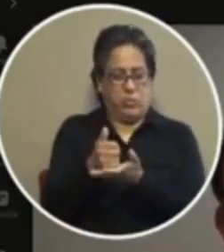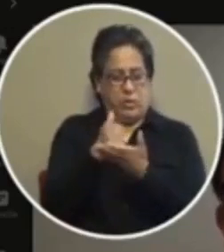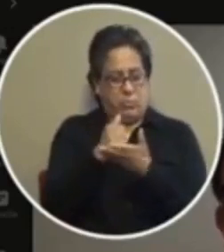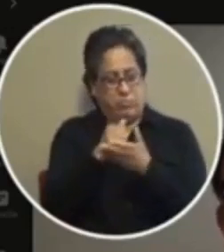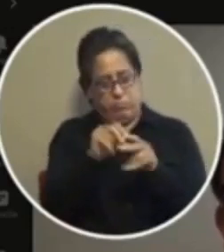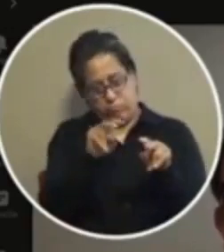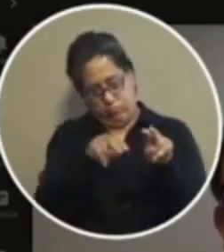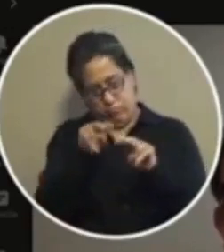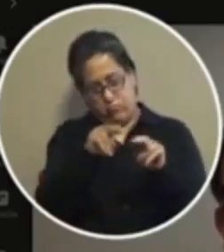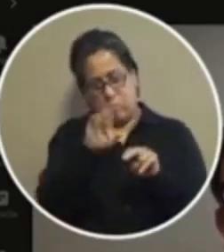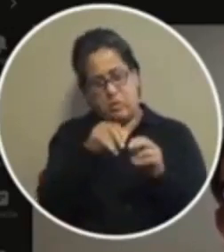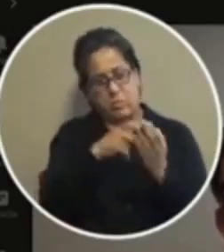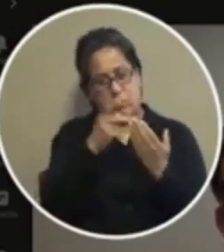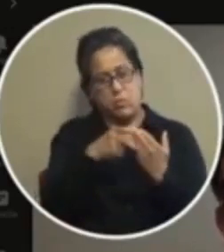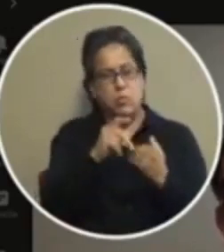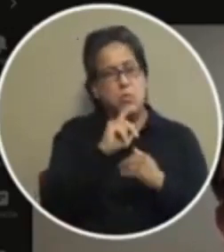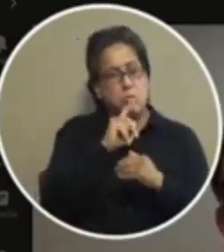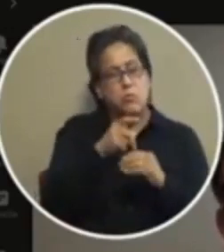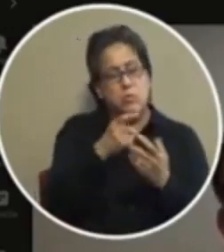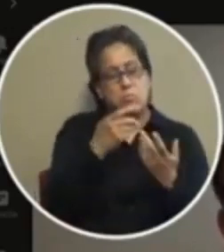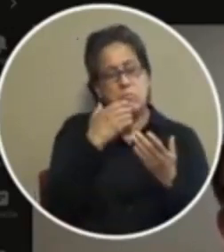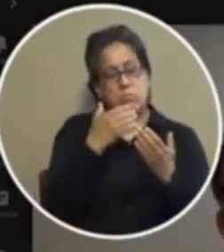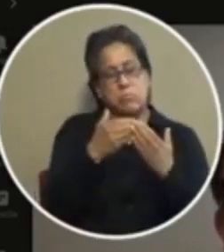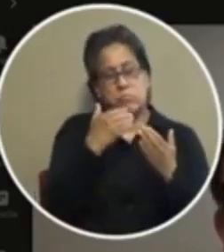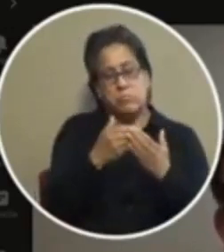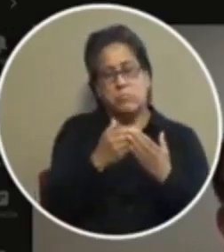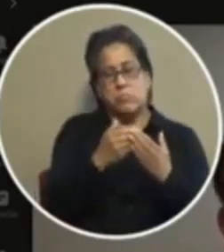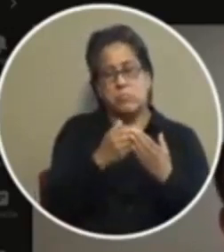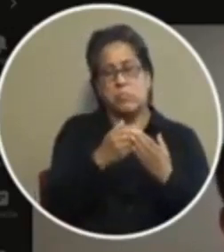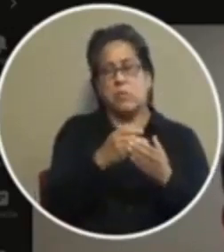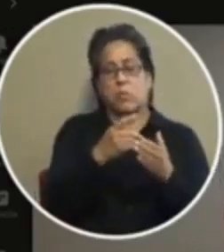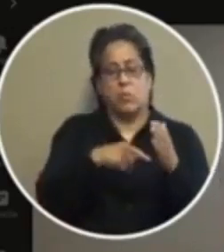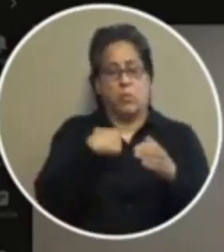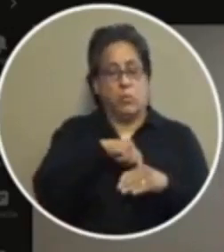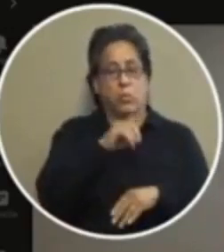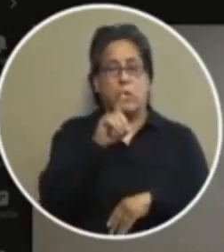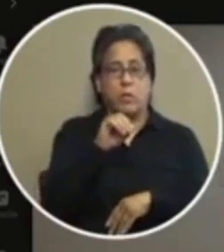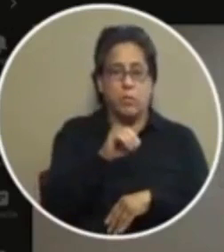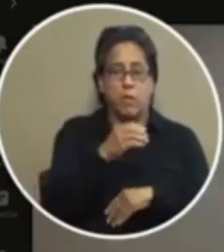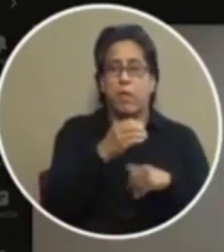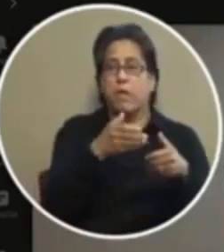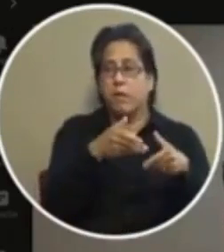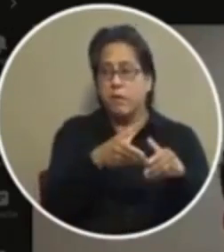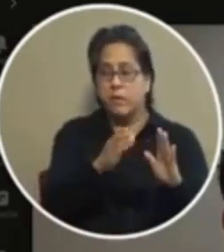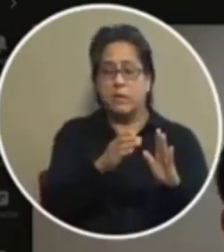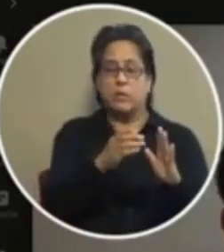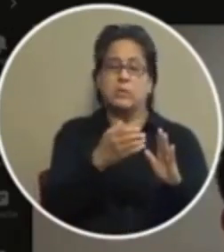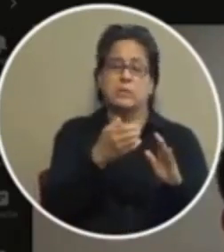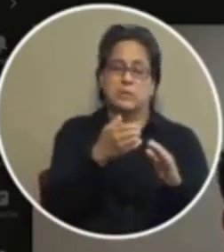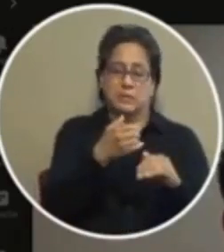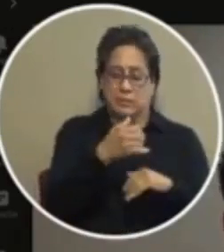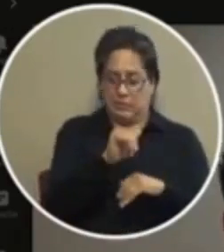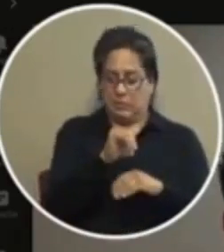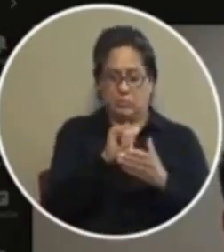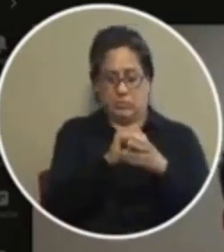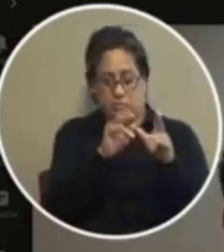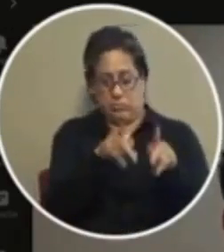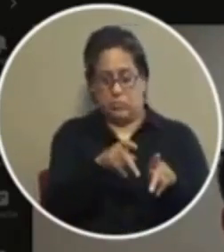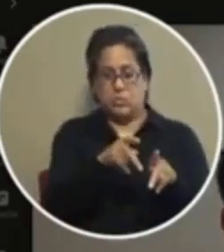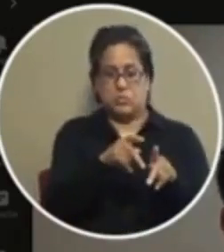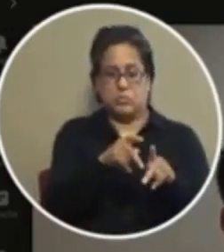so it's been a really it's been a real asset uh to our to what we do and allowing us still to hold somebody accountable